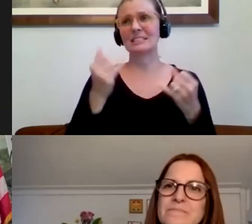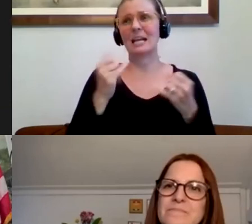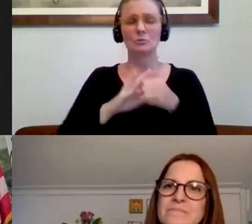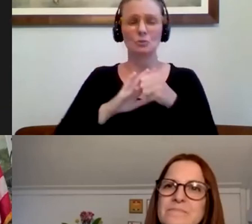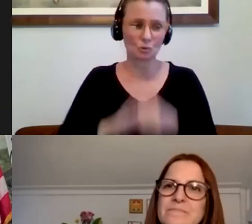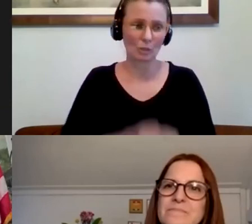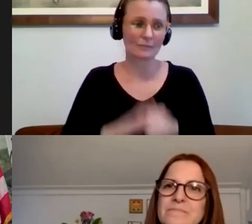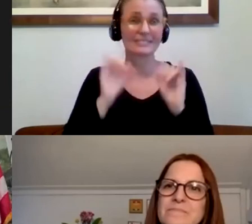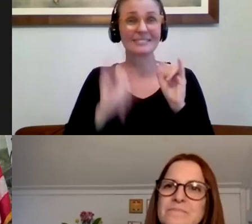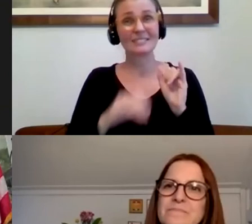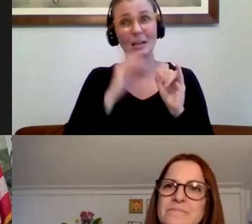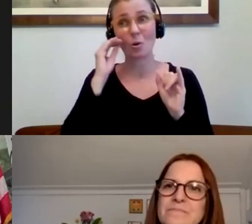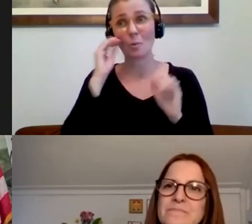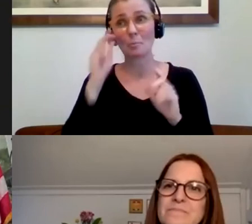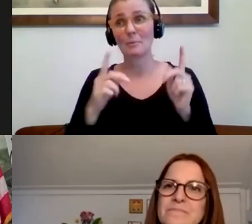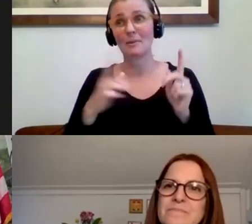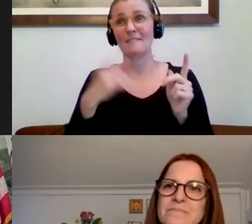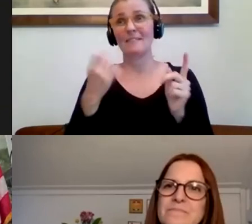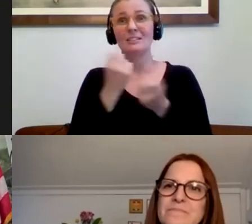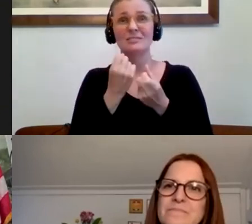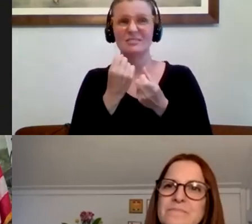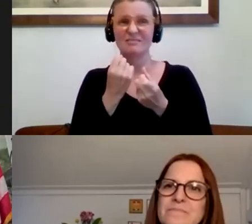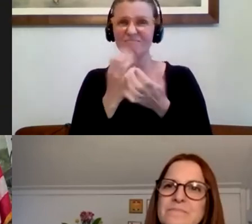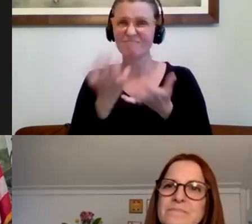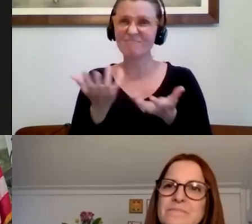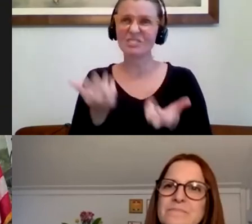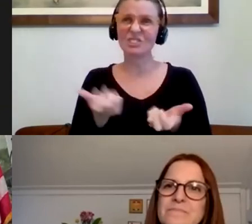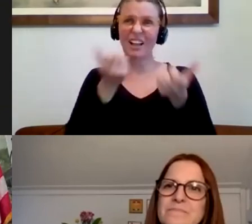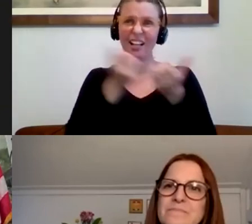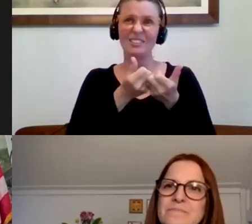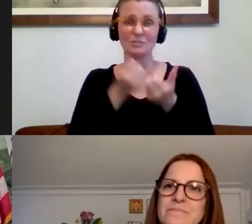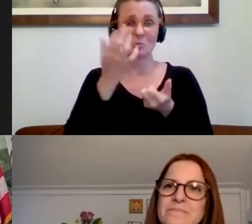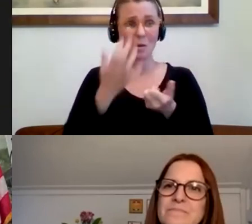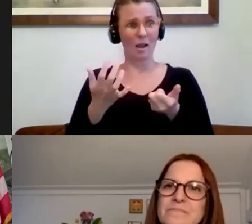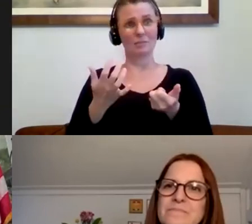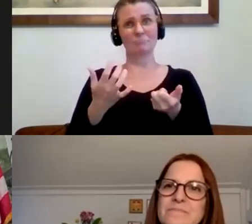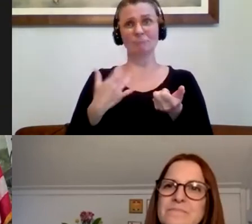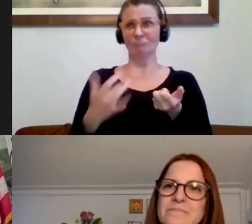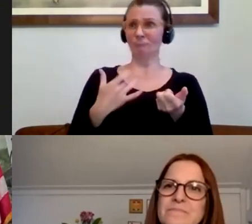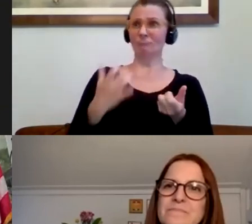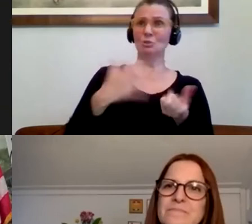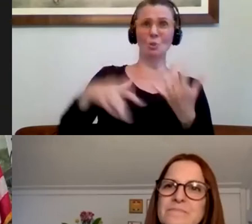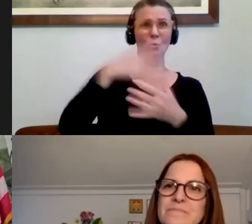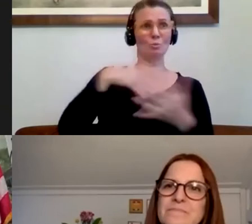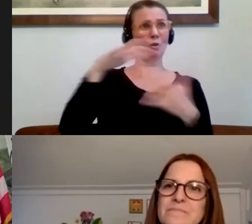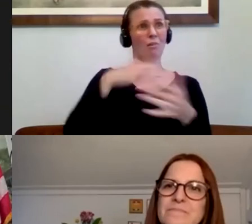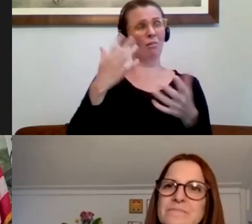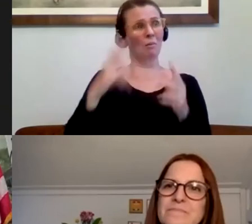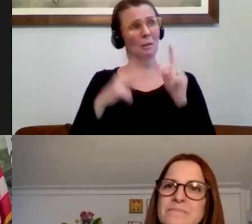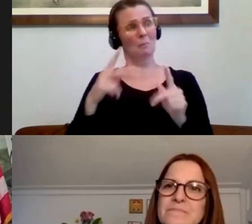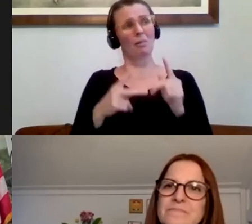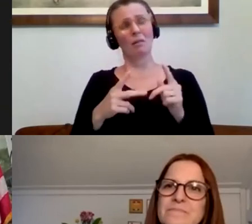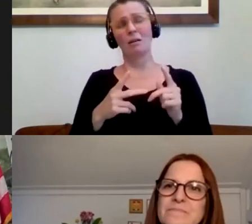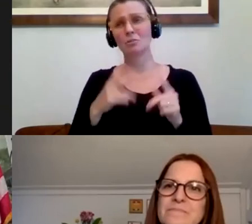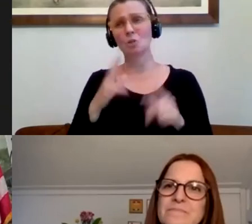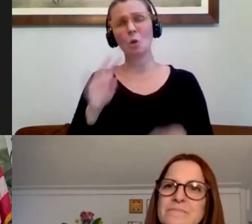a challenge for people because we are social people. So please pick up the phone and give them a call, um, and, and be able to